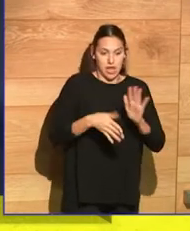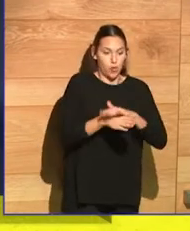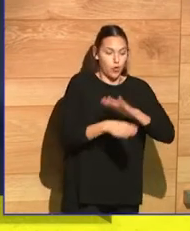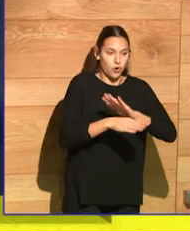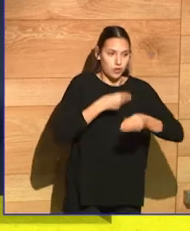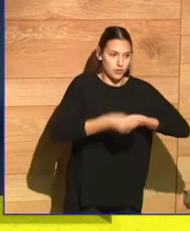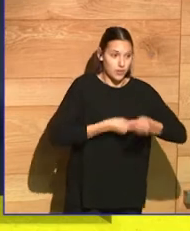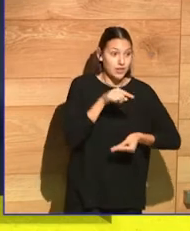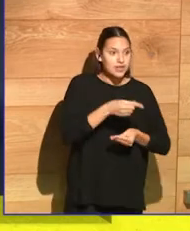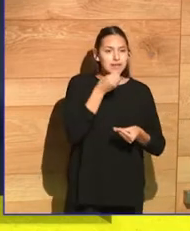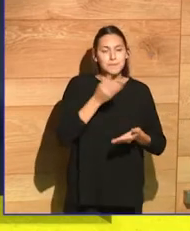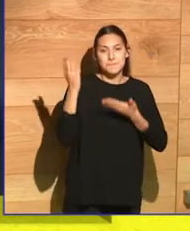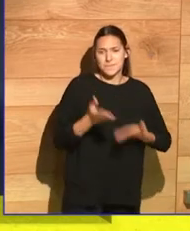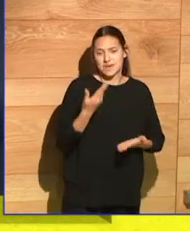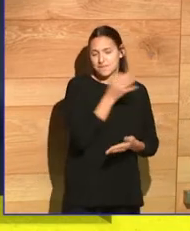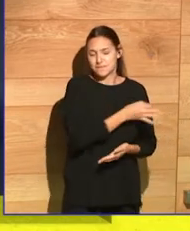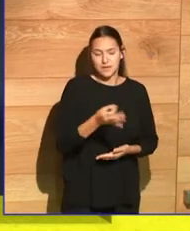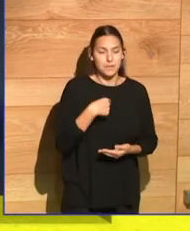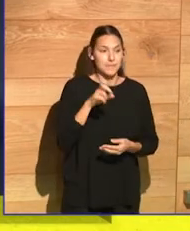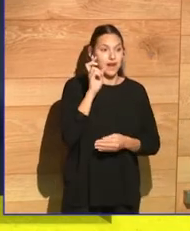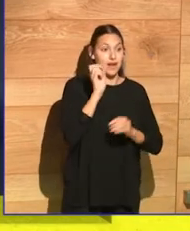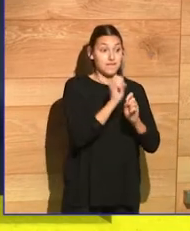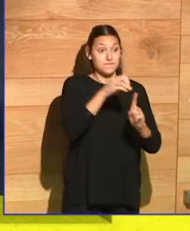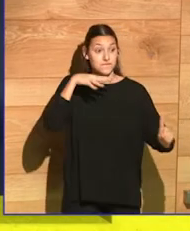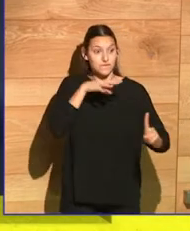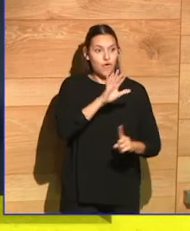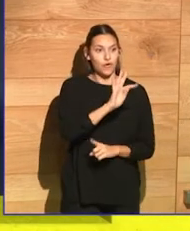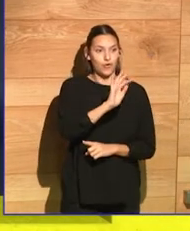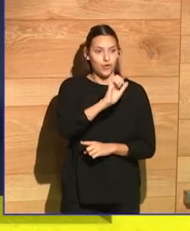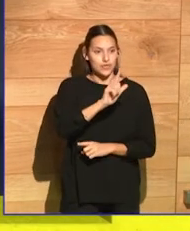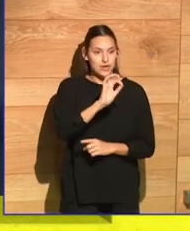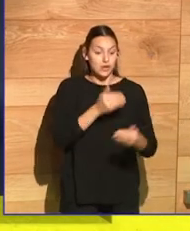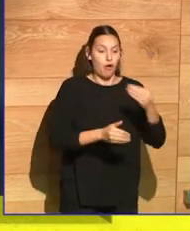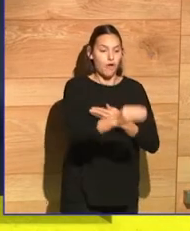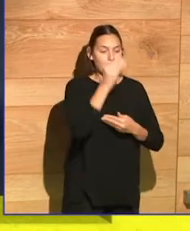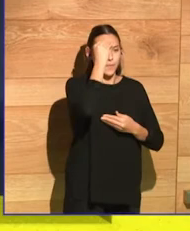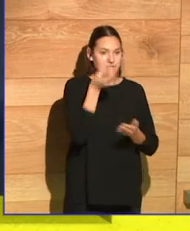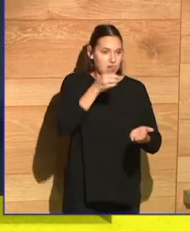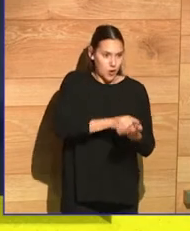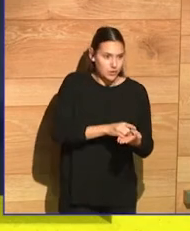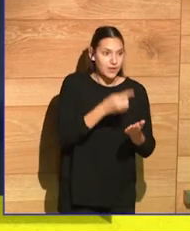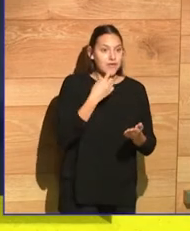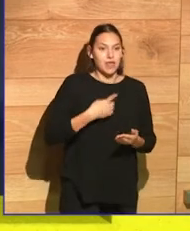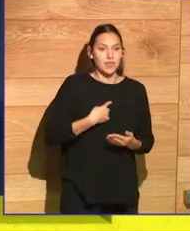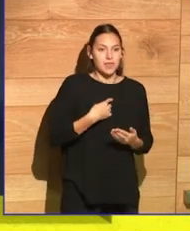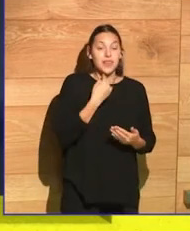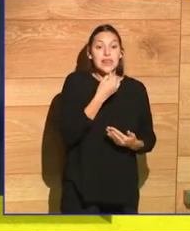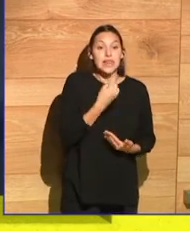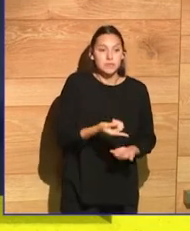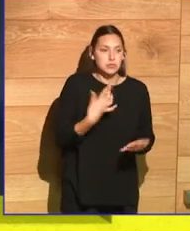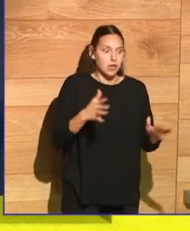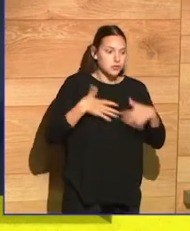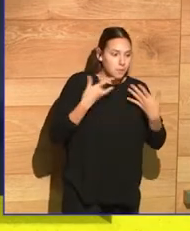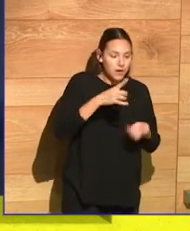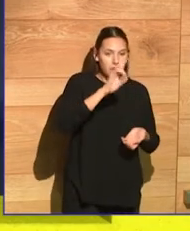since. He's a wonderful guest for this forum where we're going to be rethinking the future. He has always